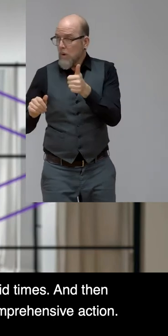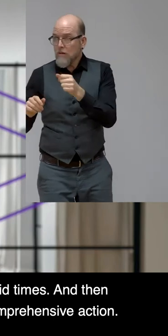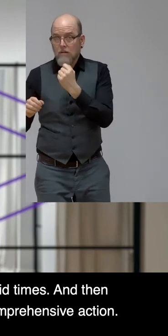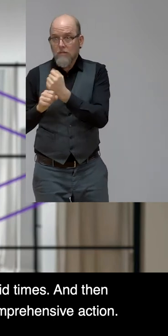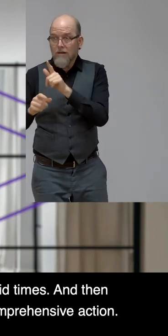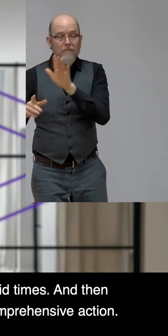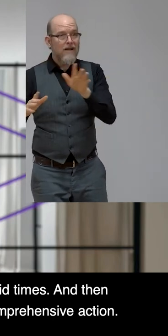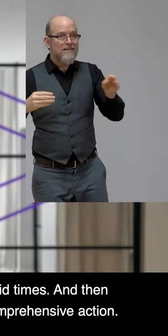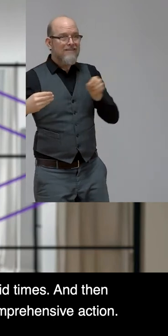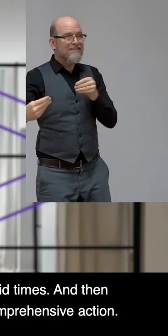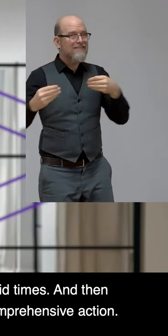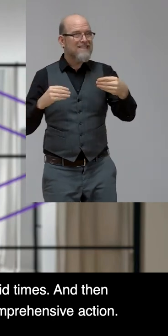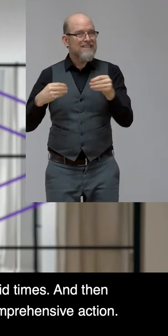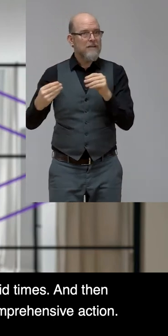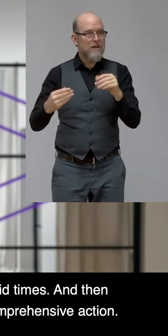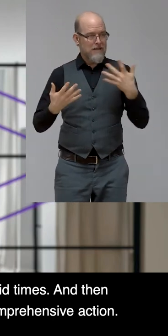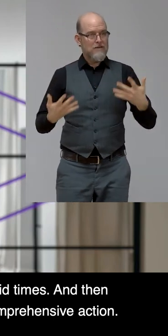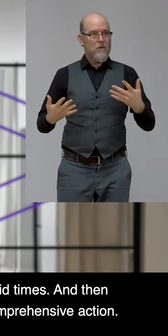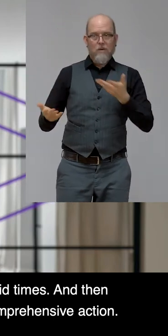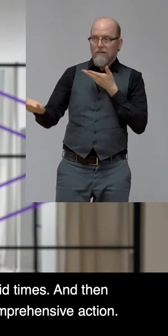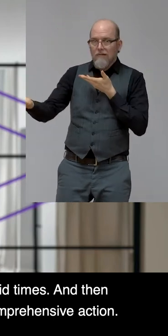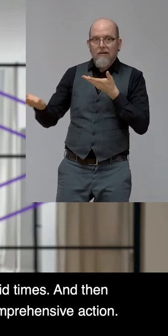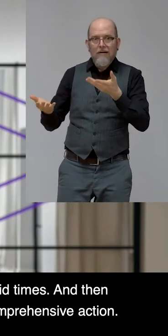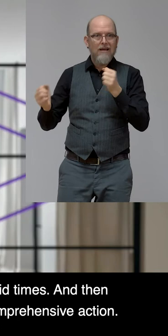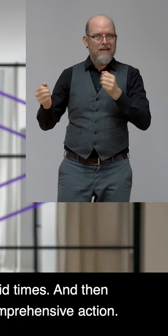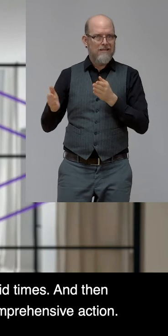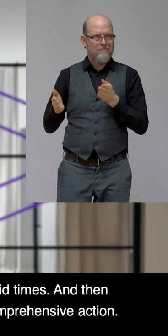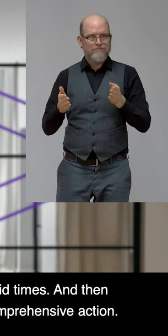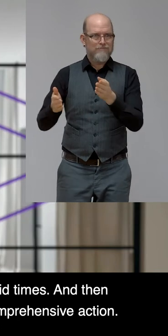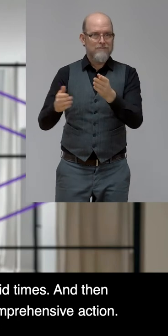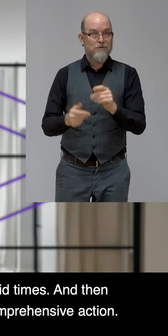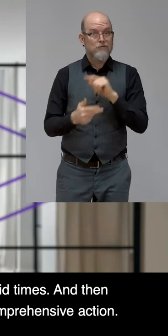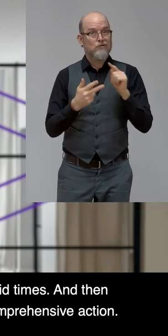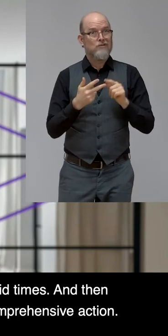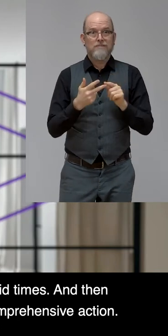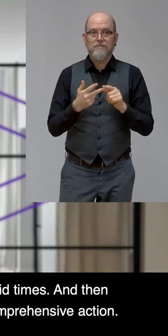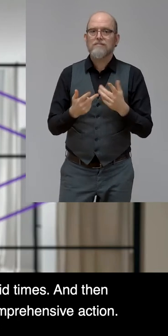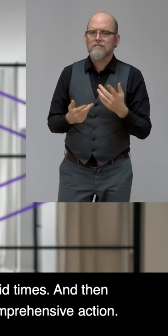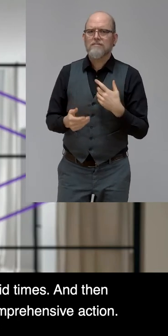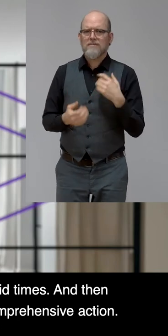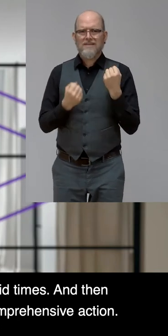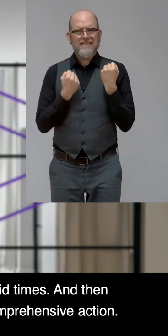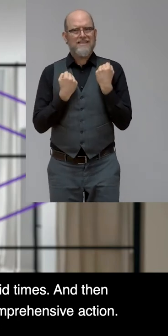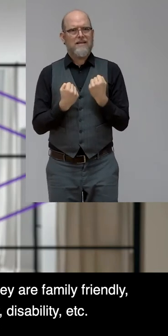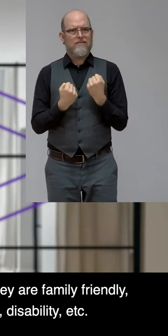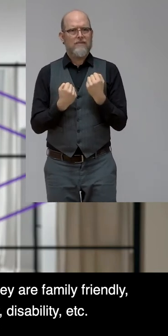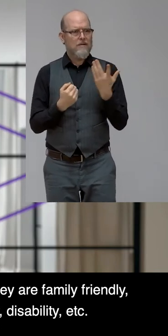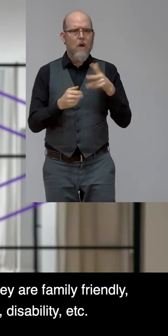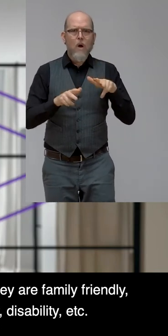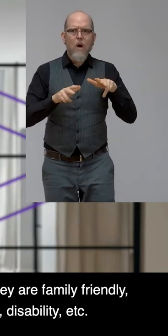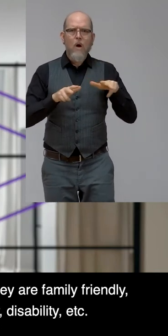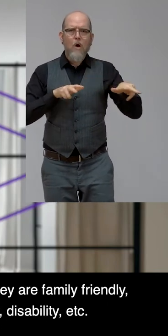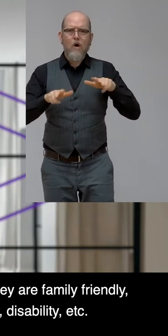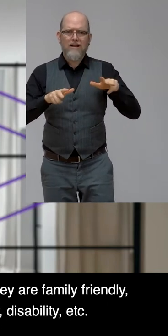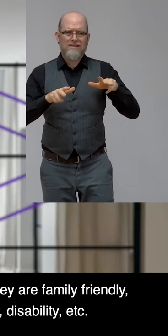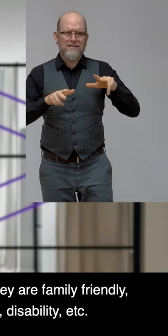times. And then finally, it's a culture and an organization, right, that takes comprehensive actions. So this is all about